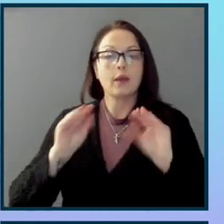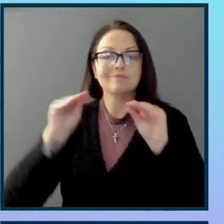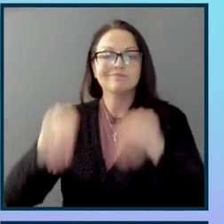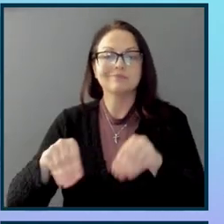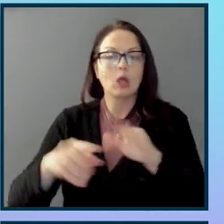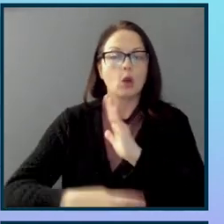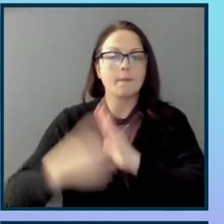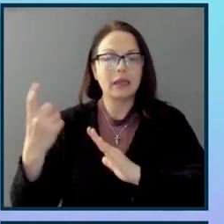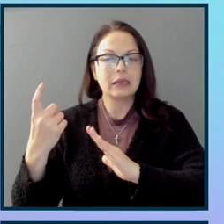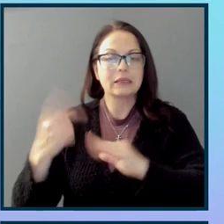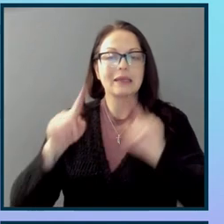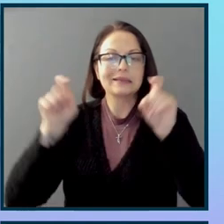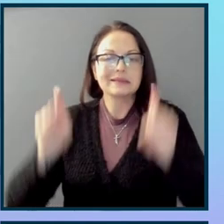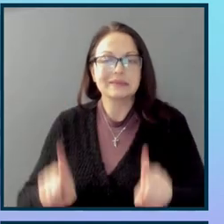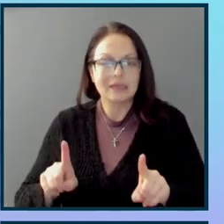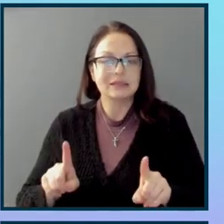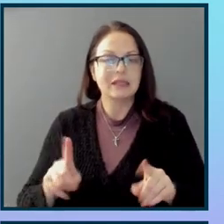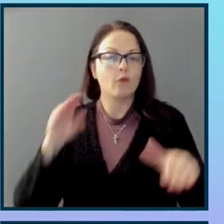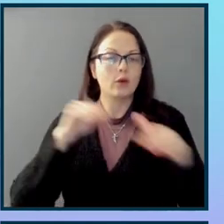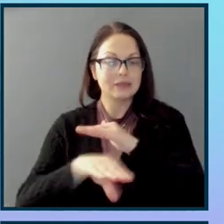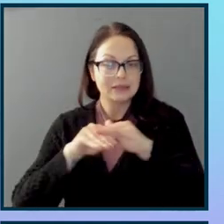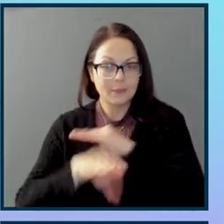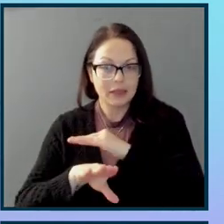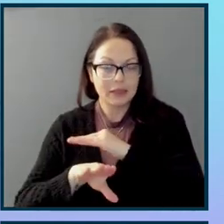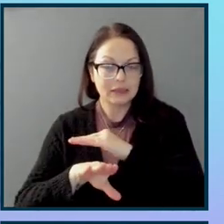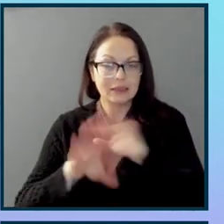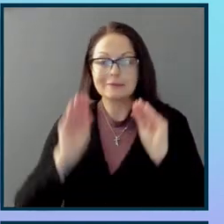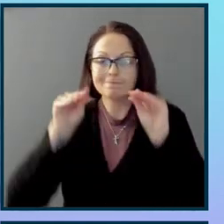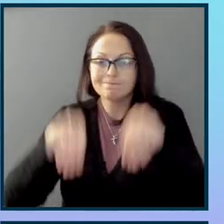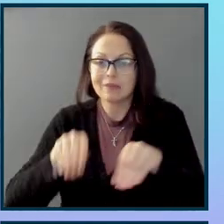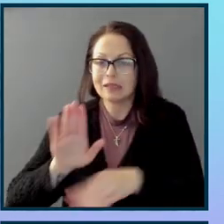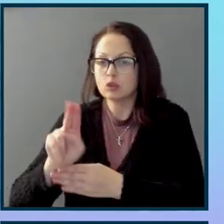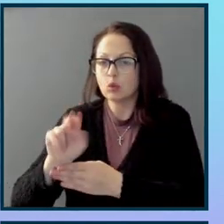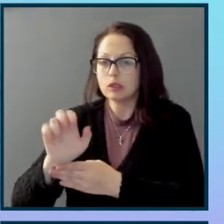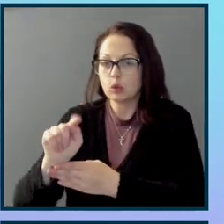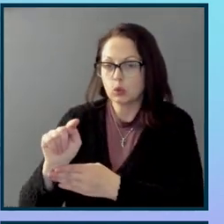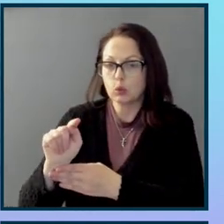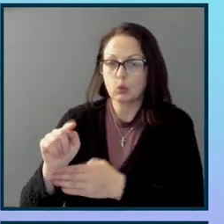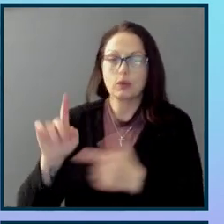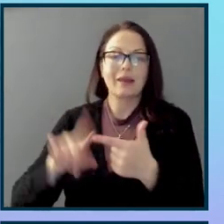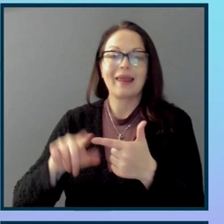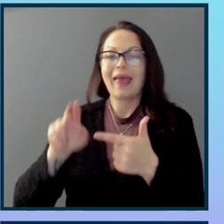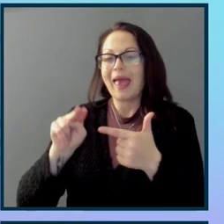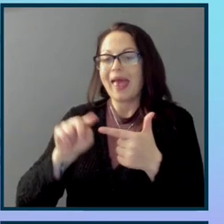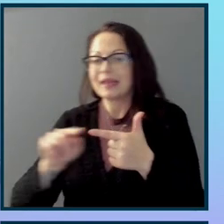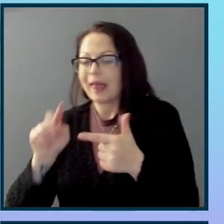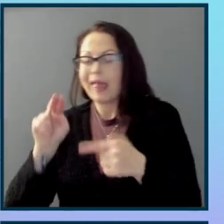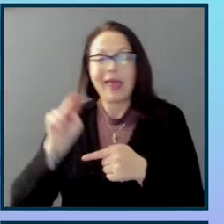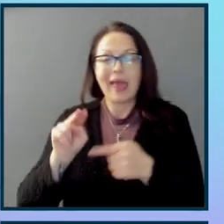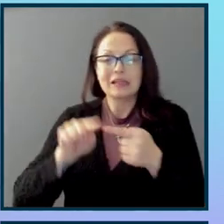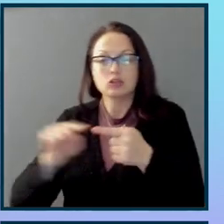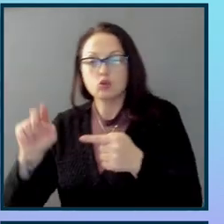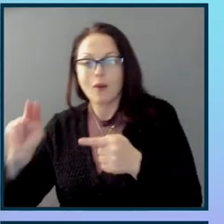testing for accessibility into your unit tests, into your end-to-end tests, into your